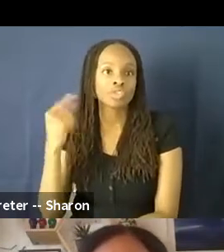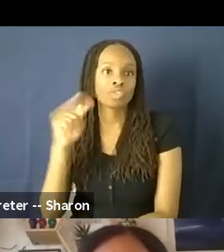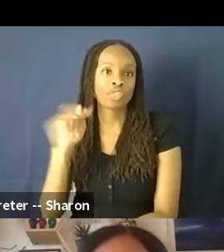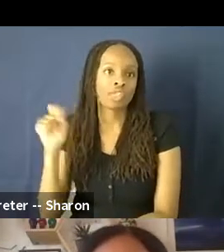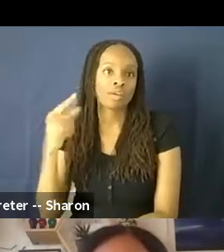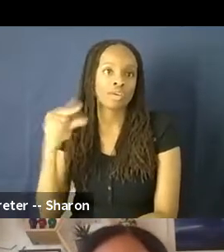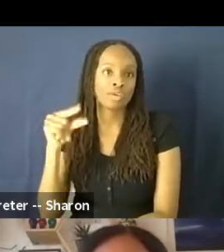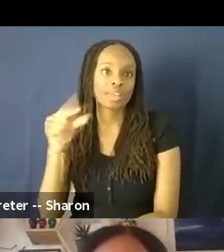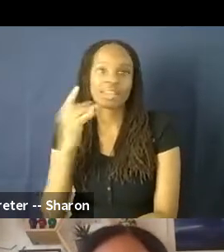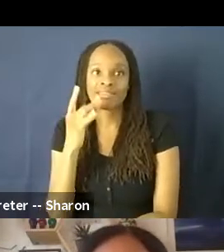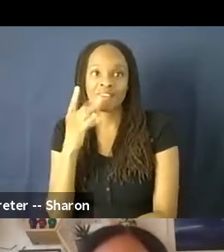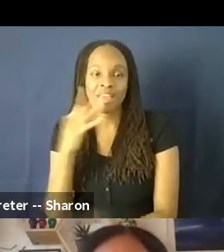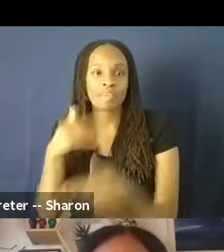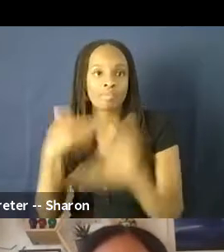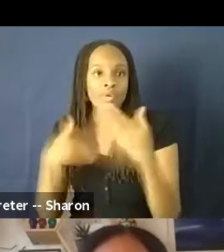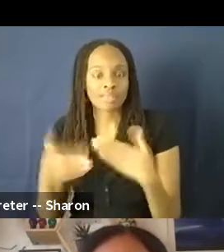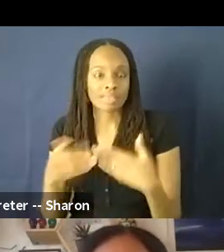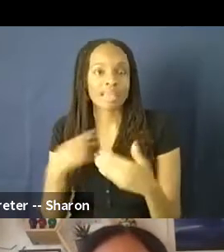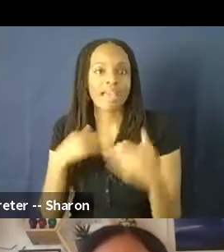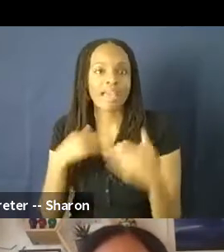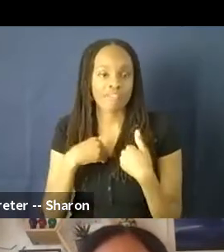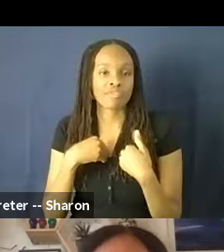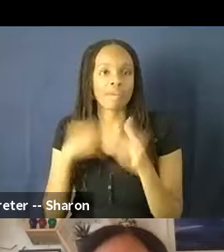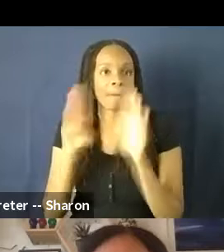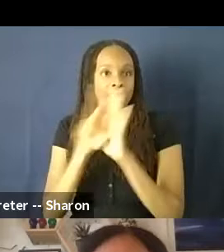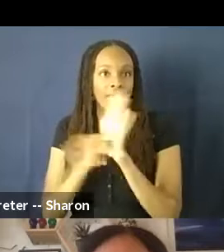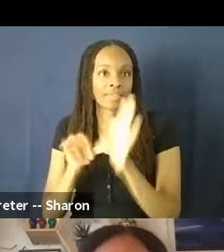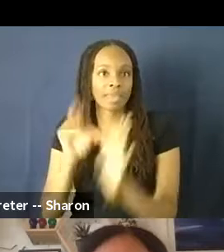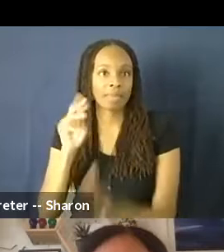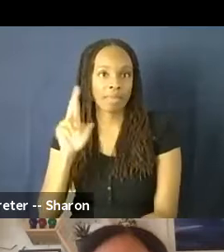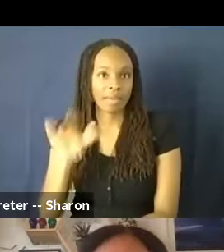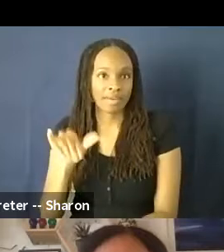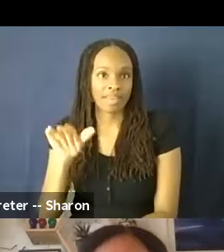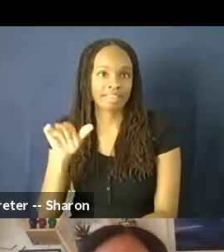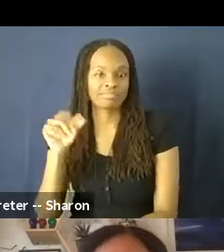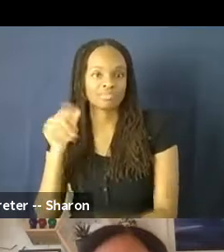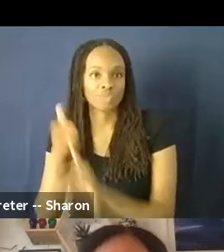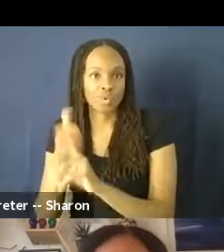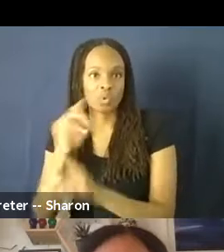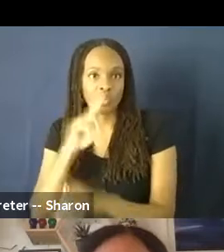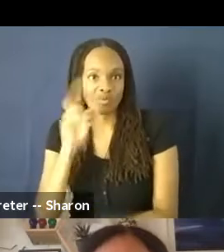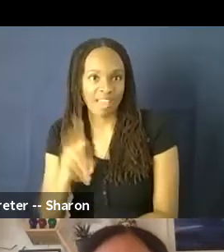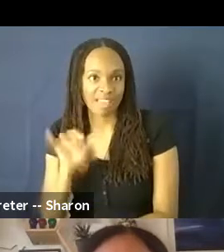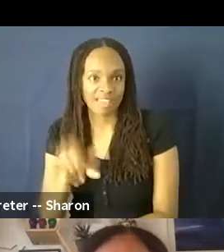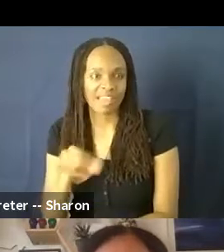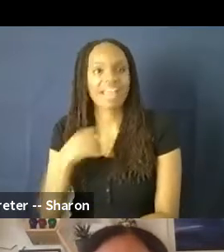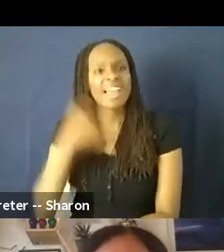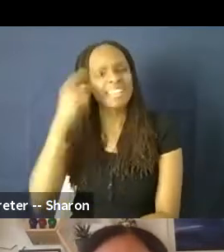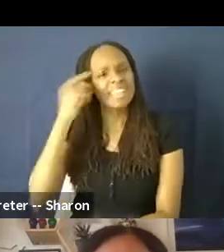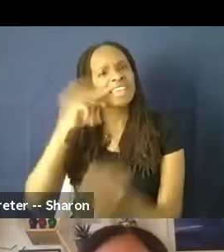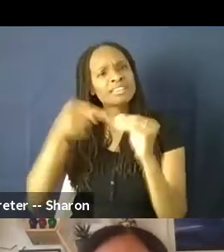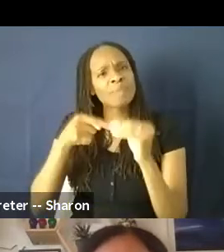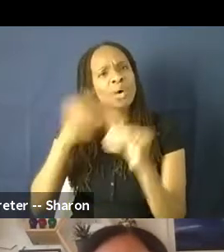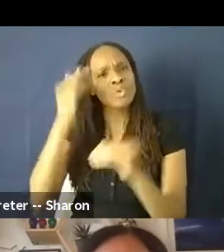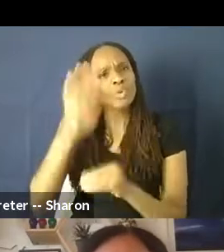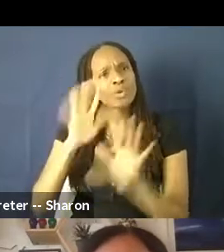background to Mary Kate who asked this question. And I think it's about knowing your audience and what will connect